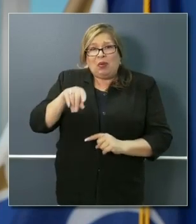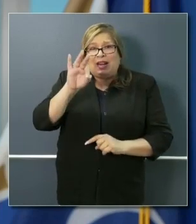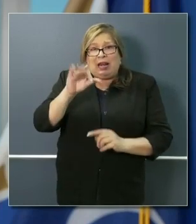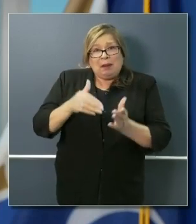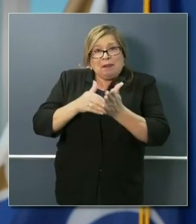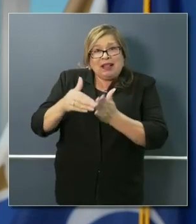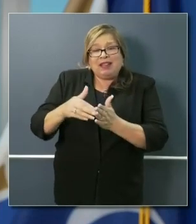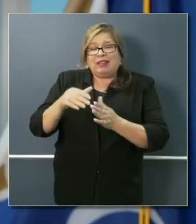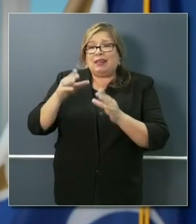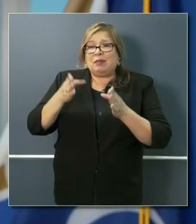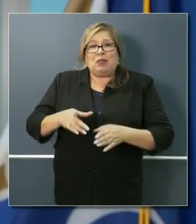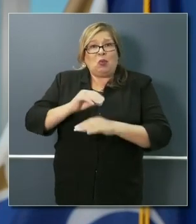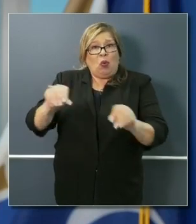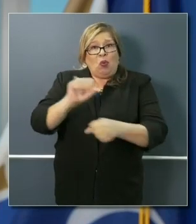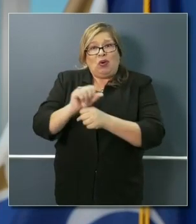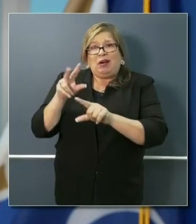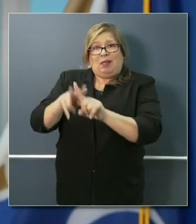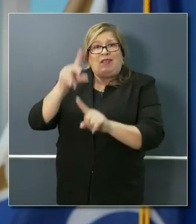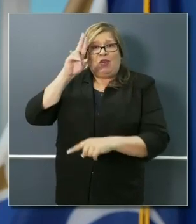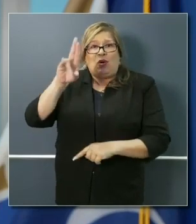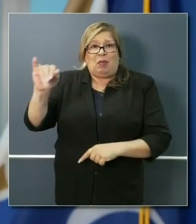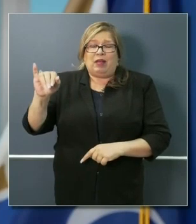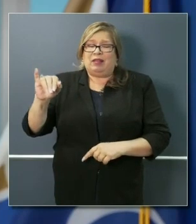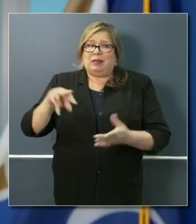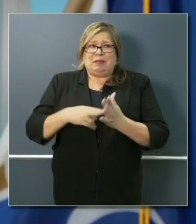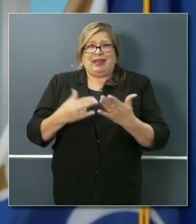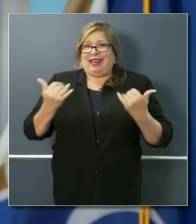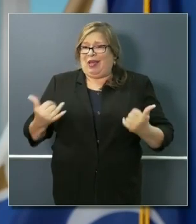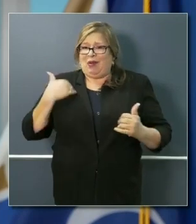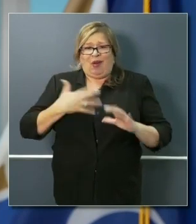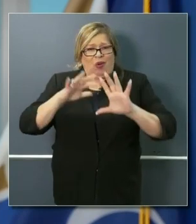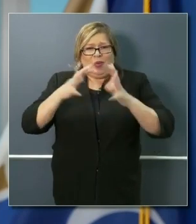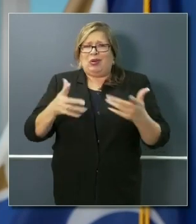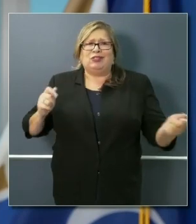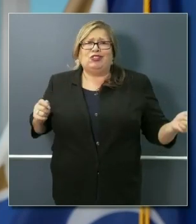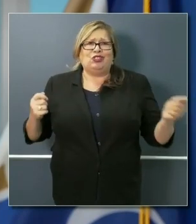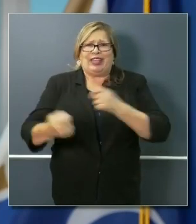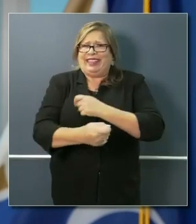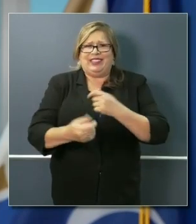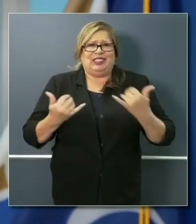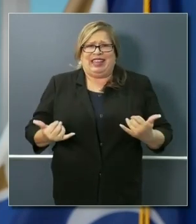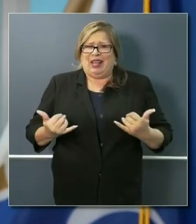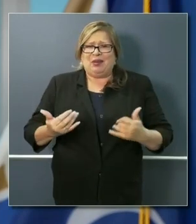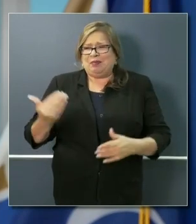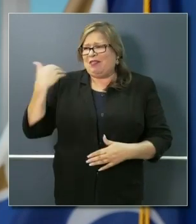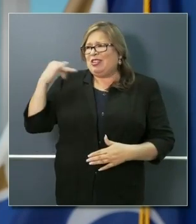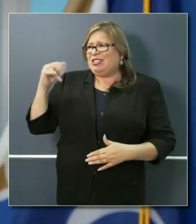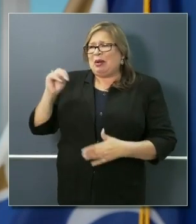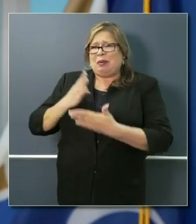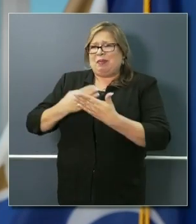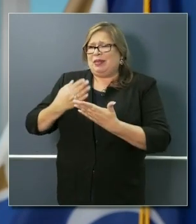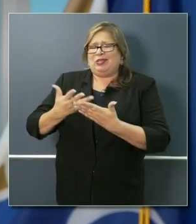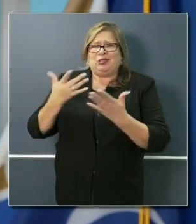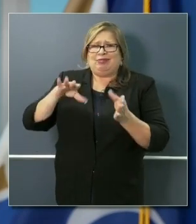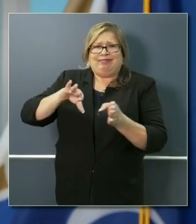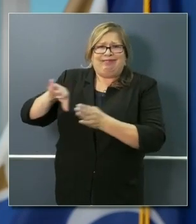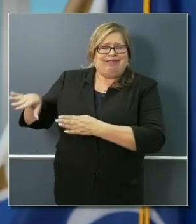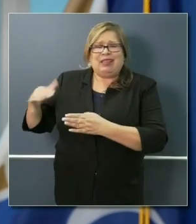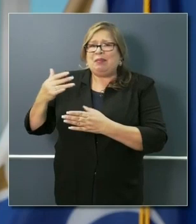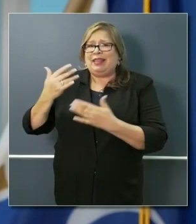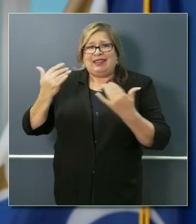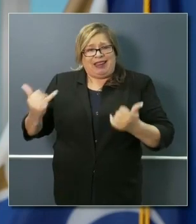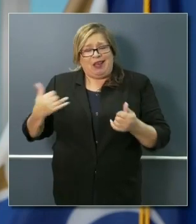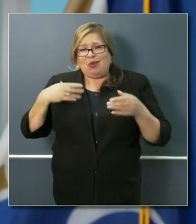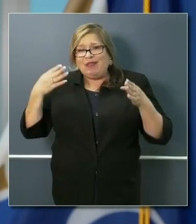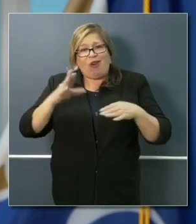claims just since March 12th. The world has radically changed since the January budget was proposed. So everything is on the